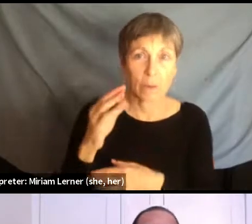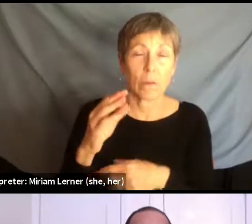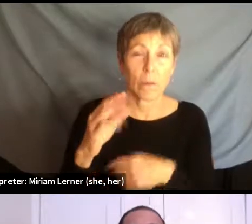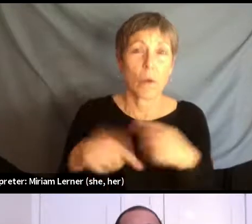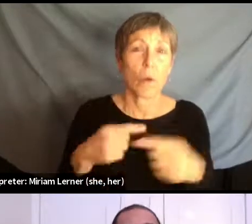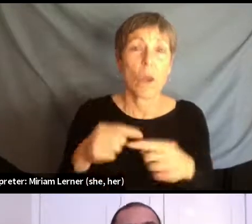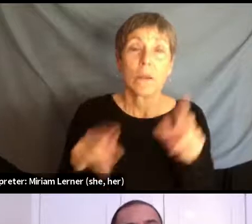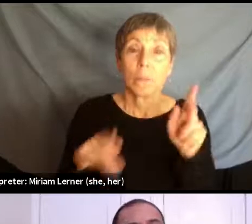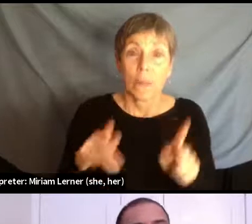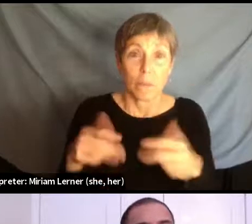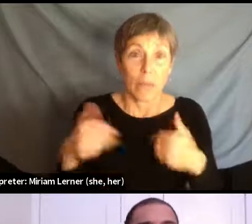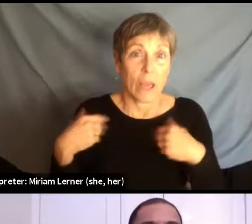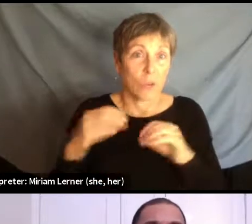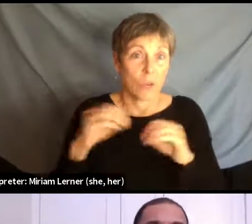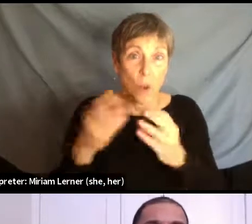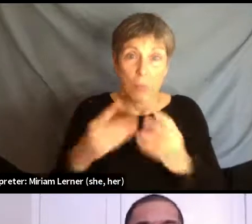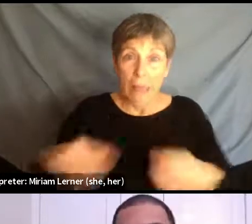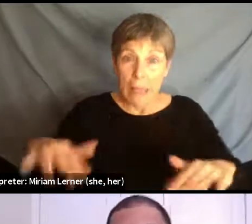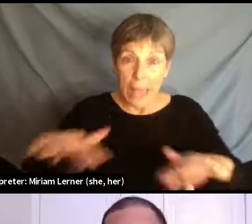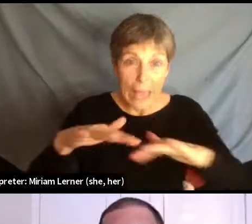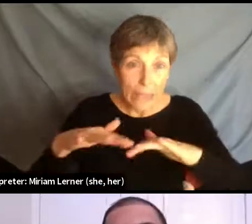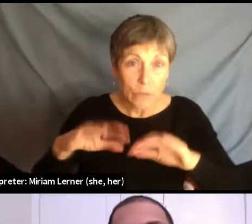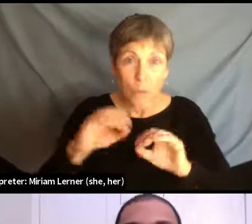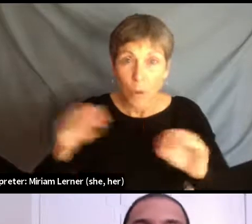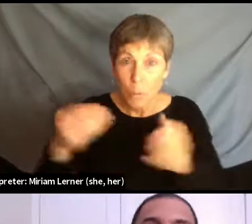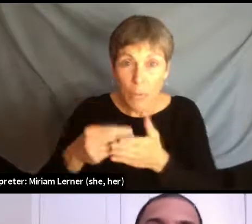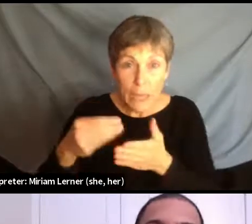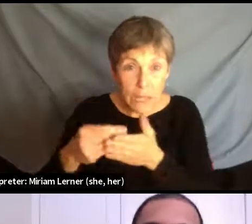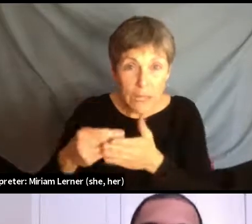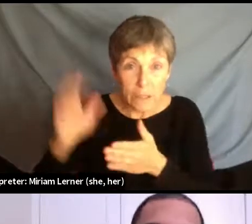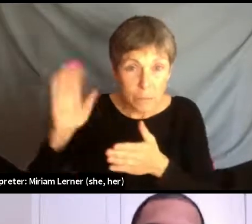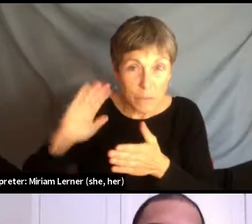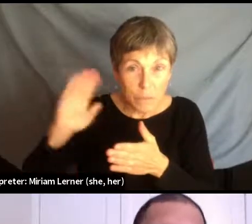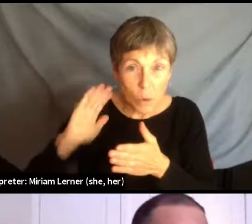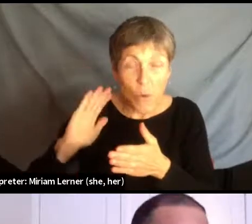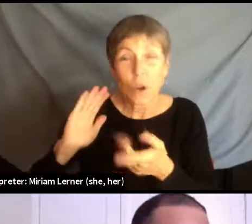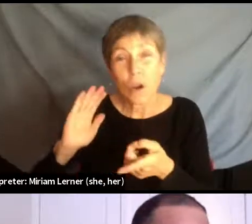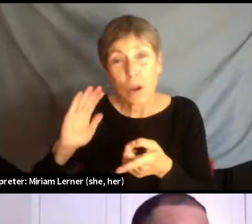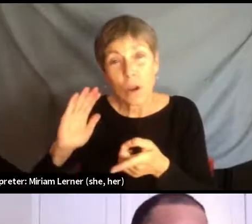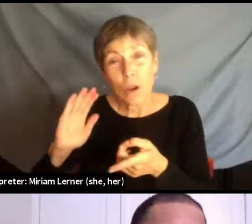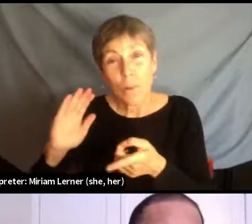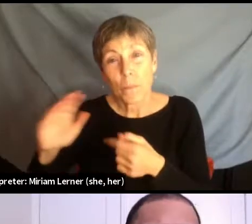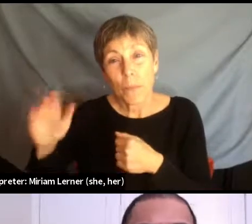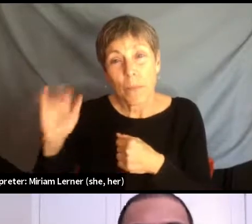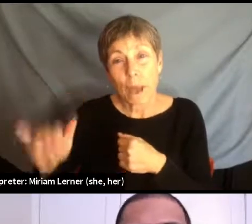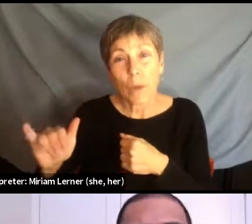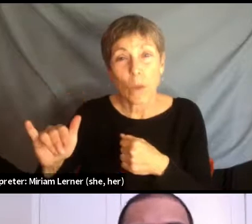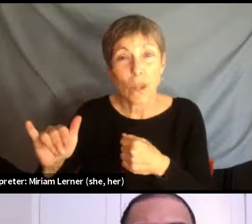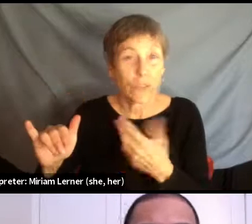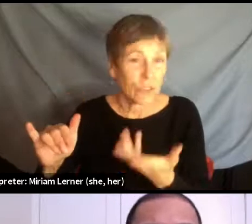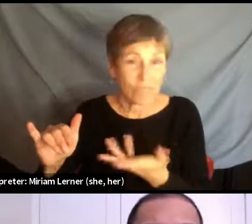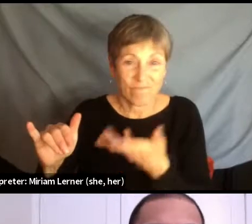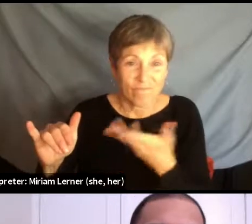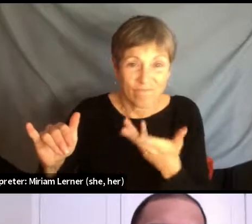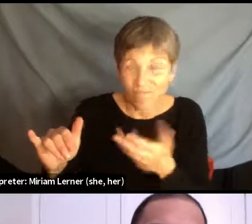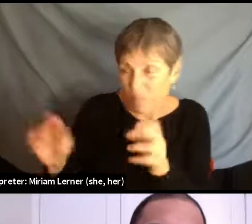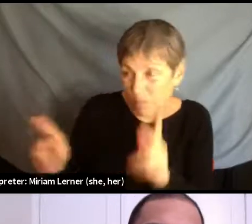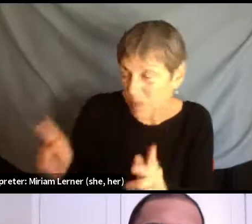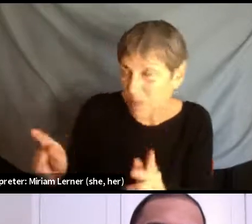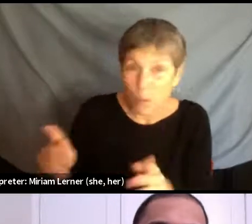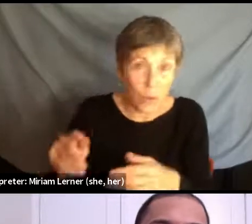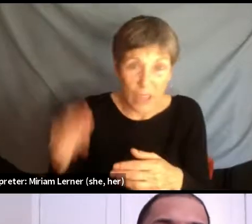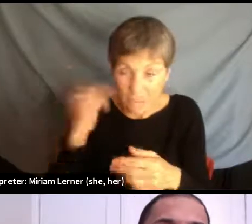people in this tidal landscape was to serve the interest of generating revenues for colonial